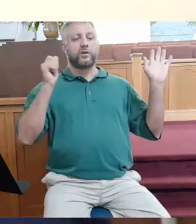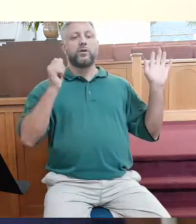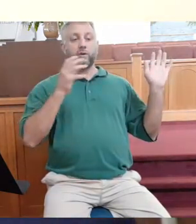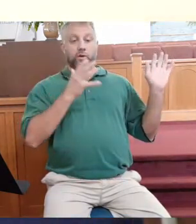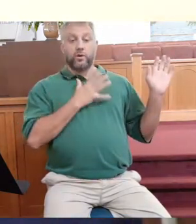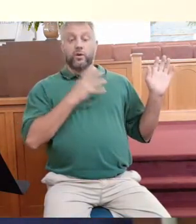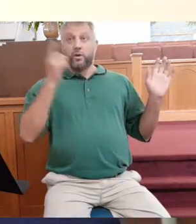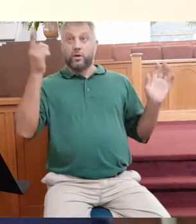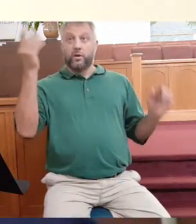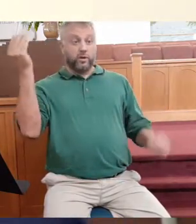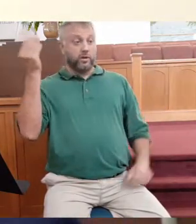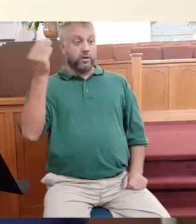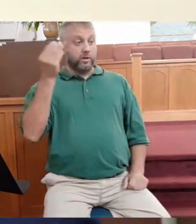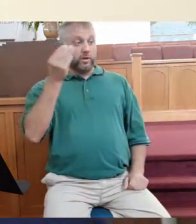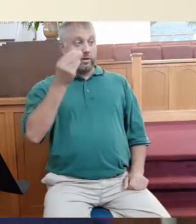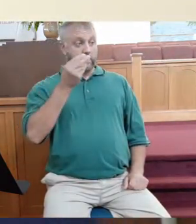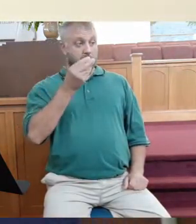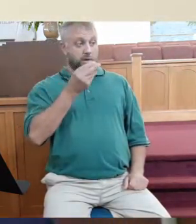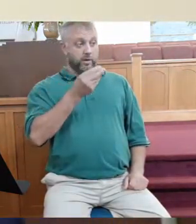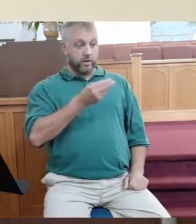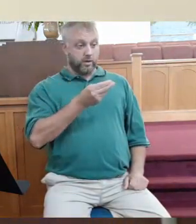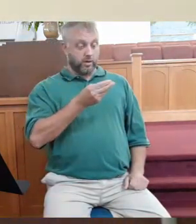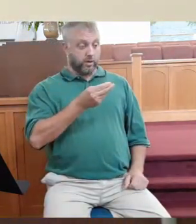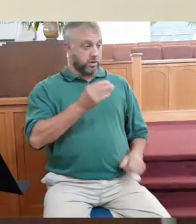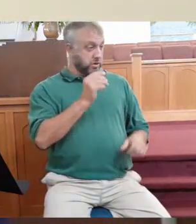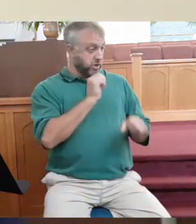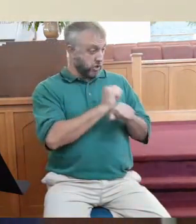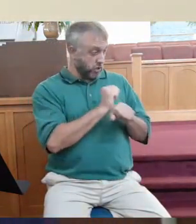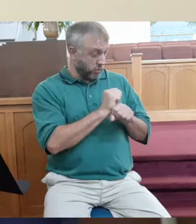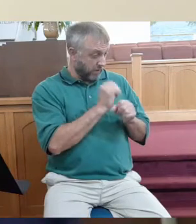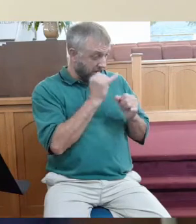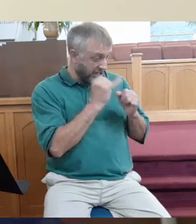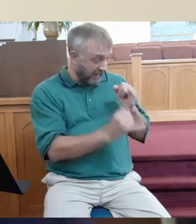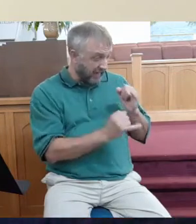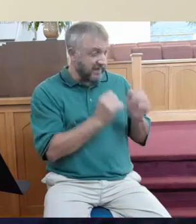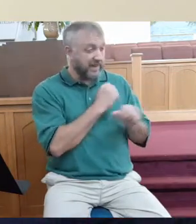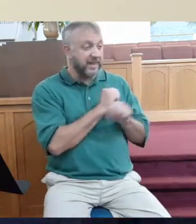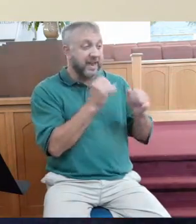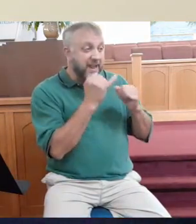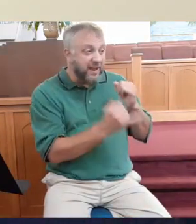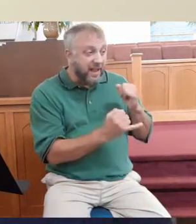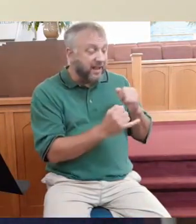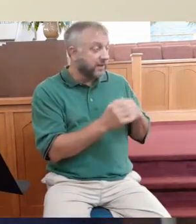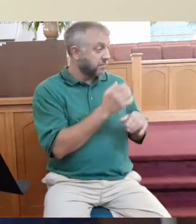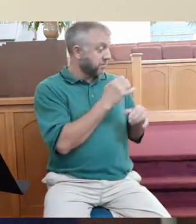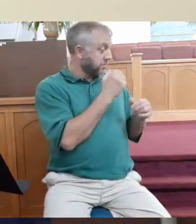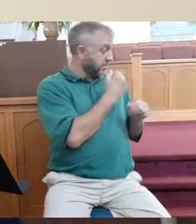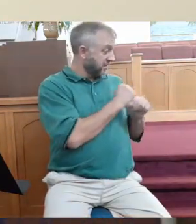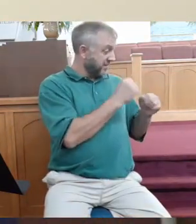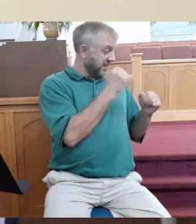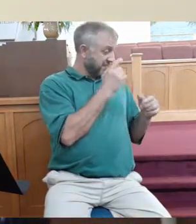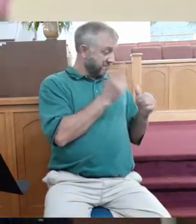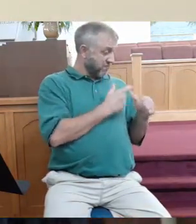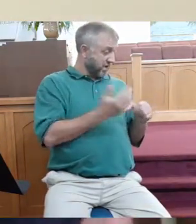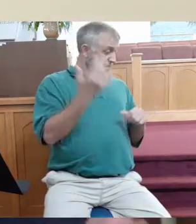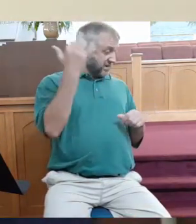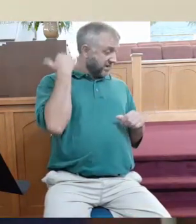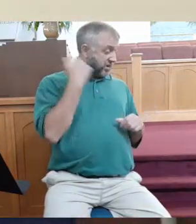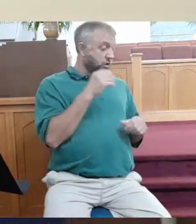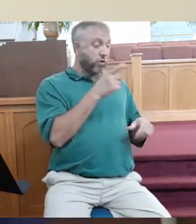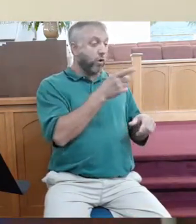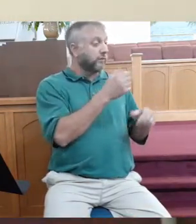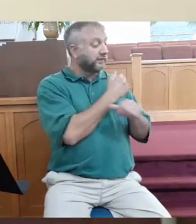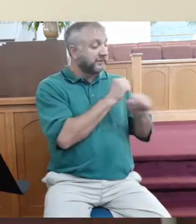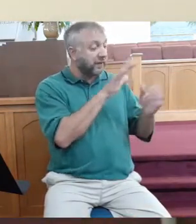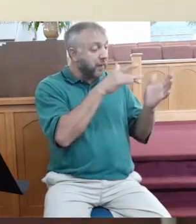That God rewards those who even worked last. That God rewards those who worked first. That God rewards those who